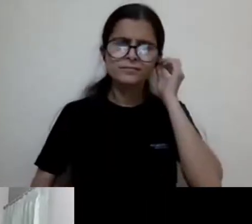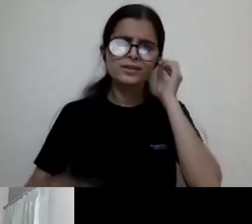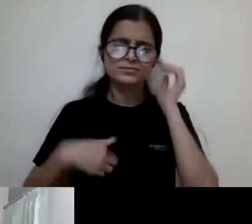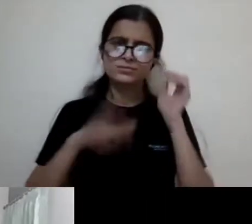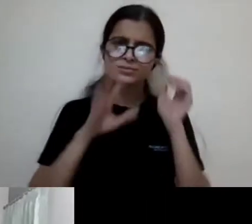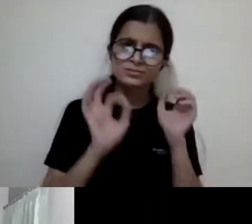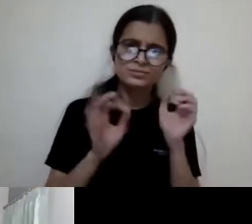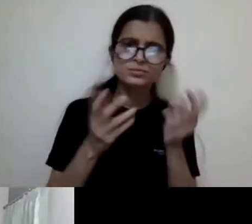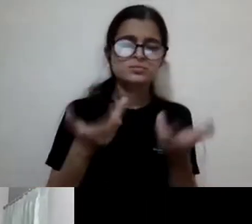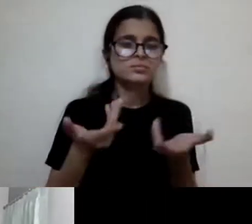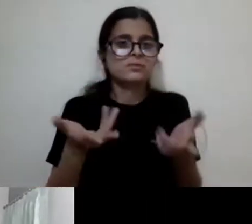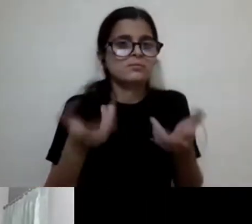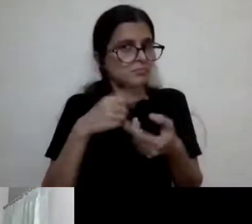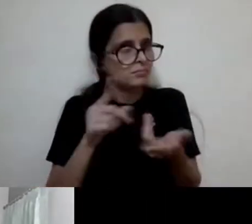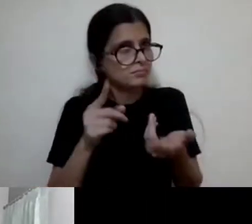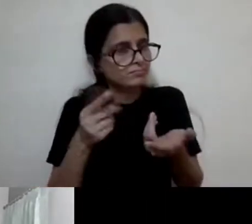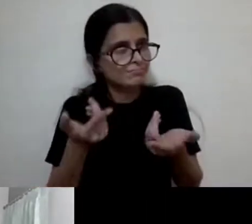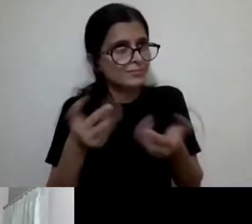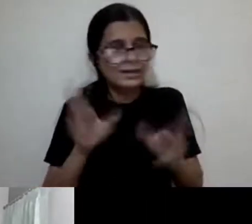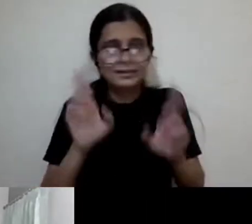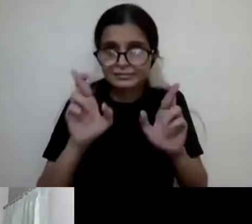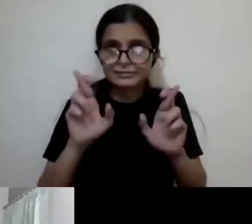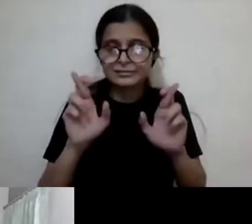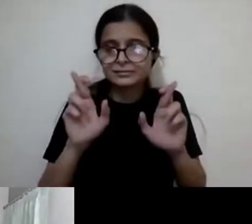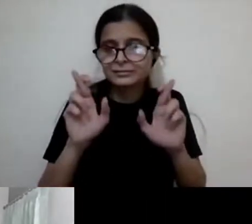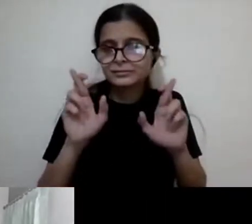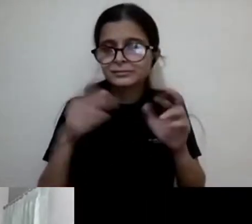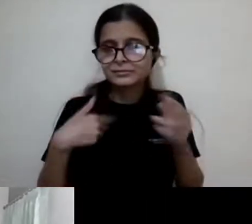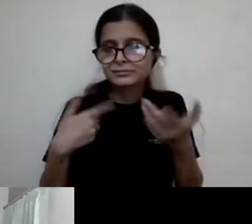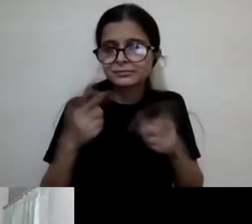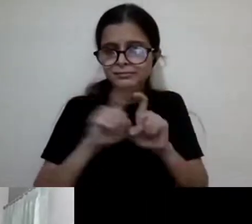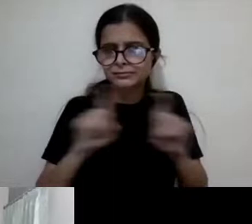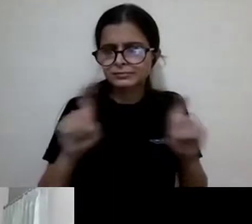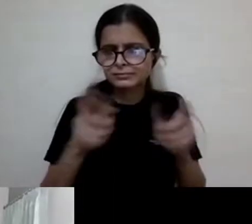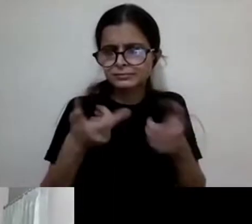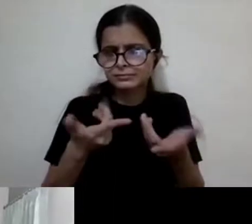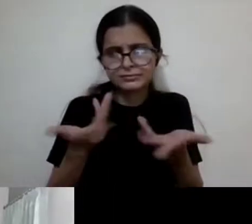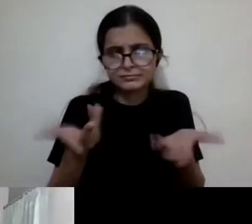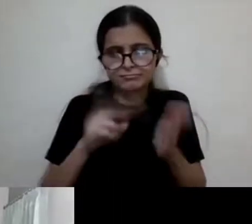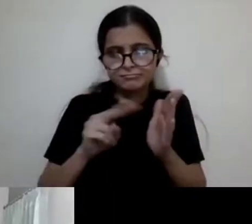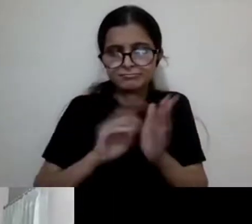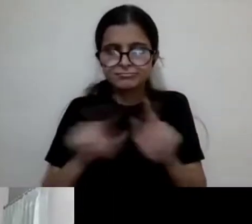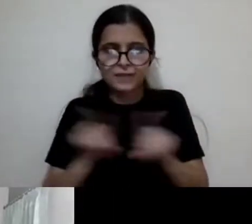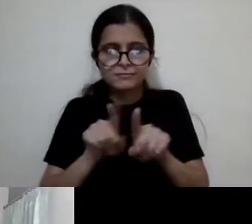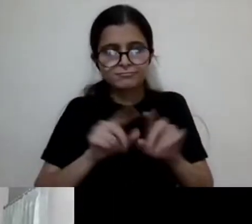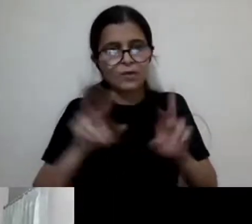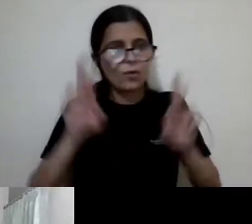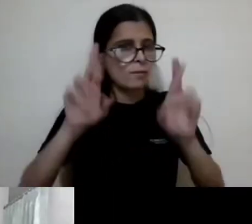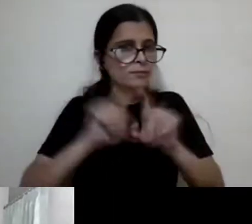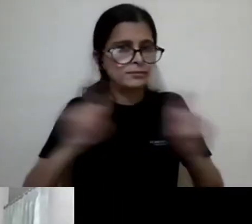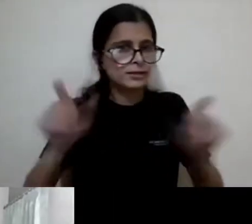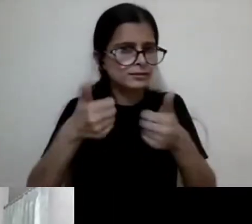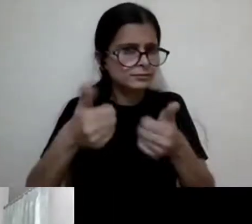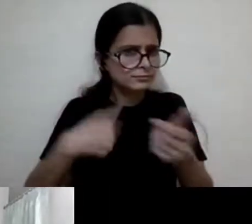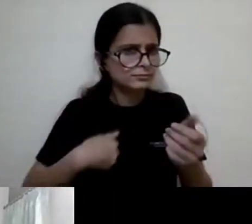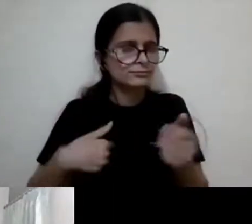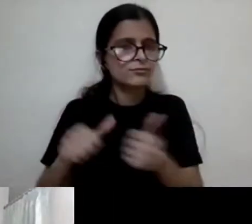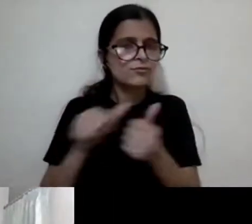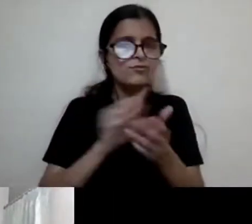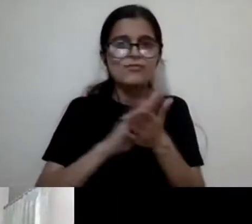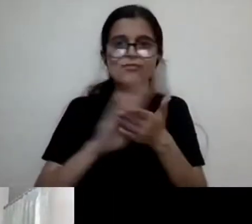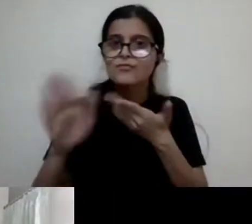is kind of, I feel like I'm reaching, it's not some of the work that I've done. So I hope I covered that to some degree.